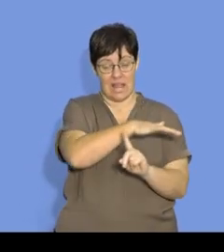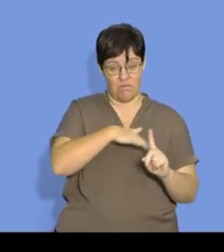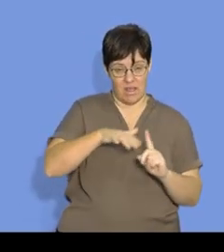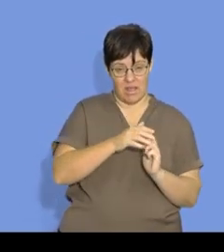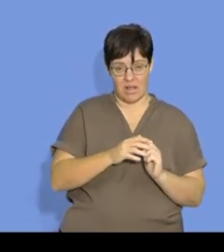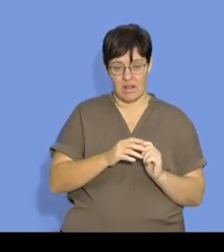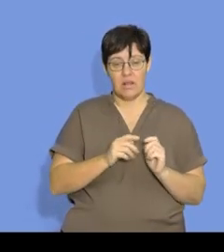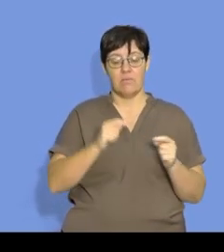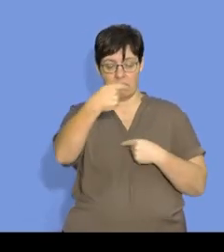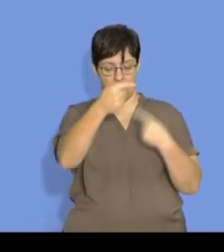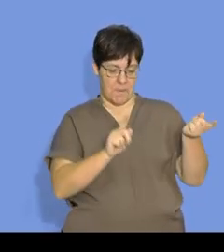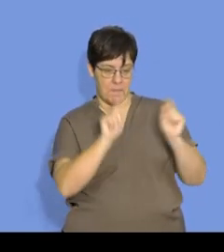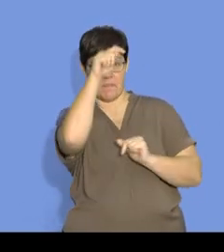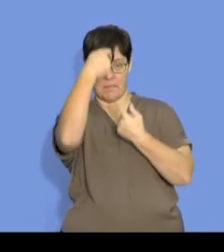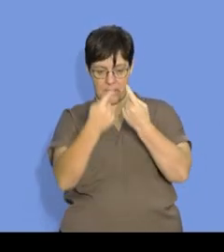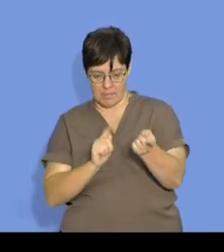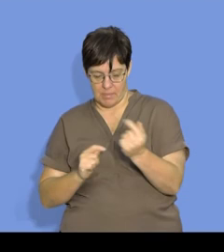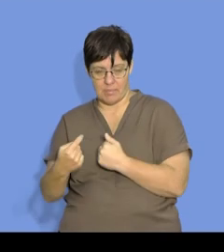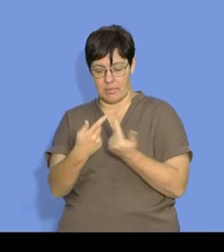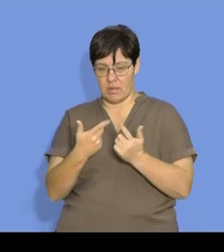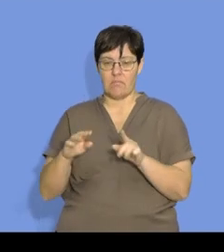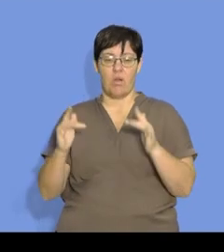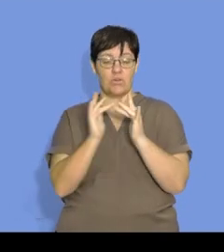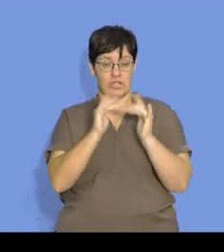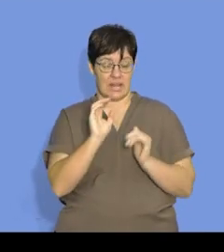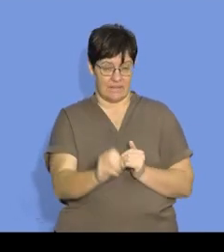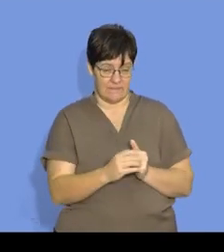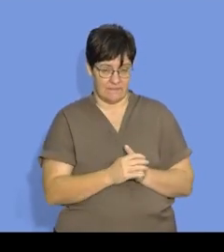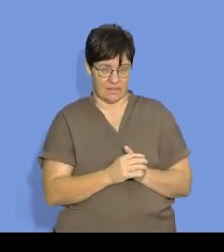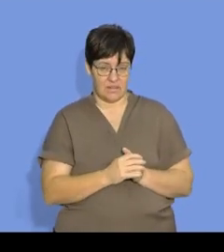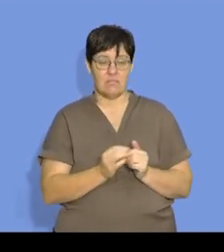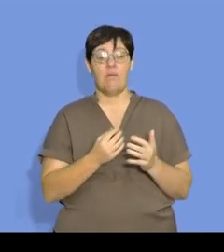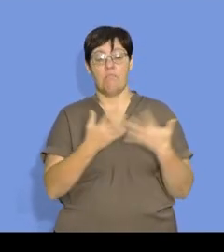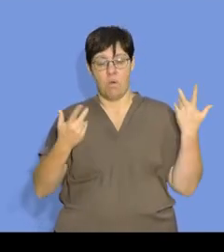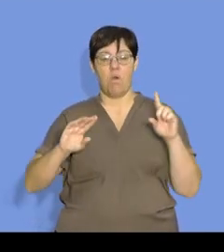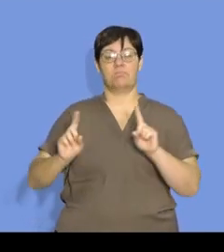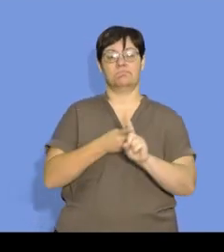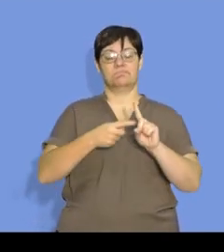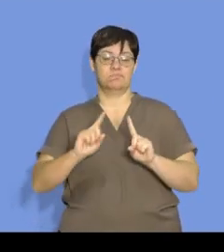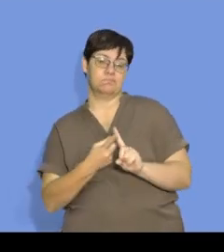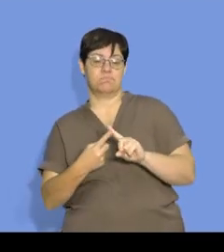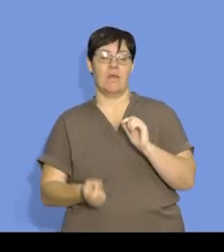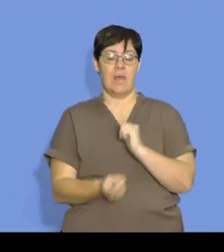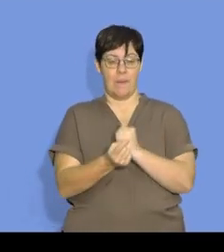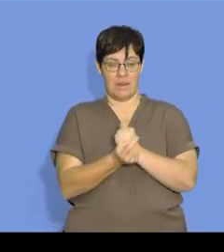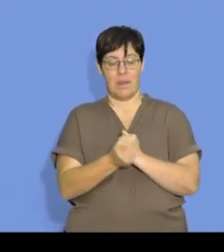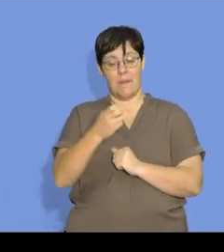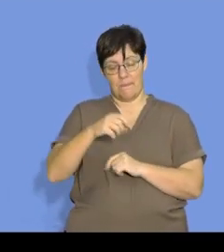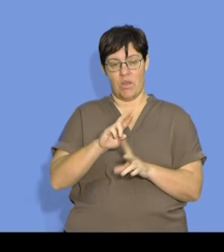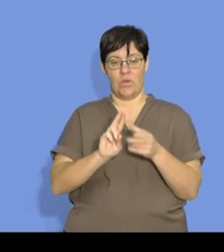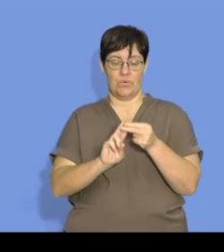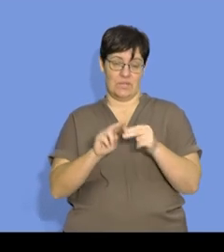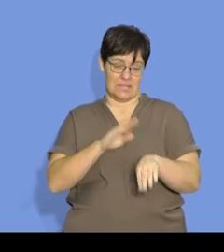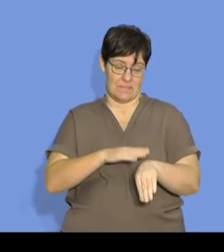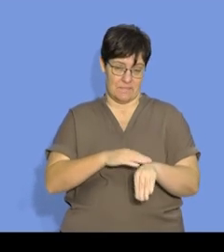meaning the more possibility of contact, the more collisions will happen per unit